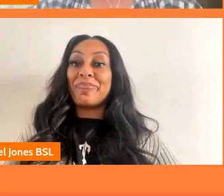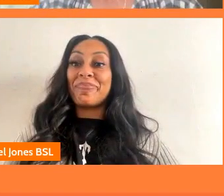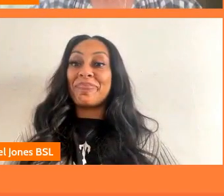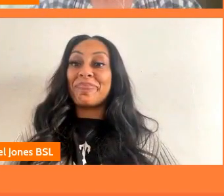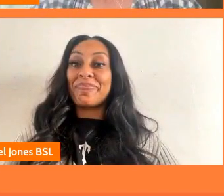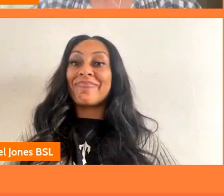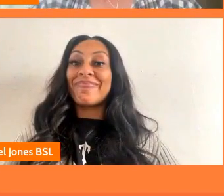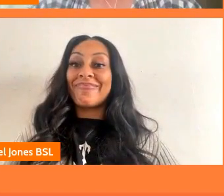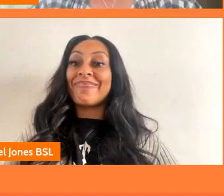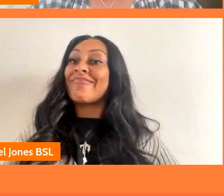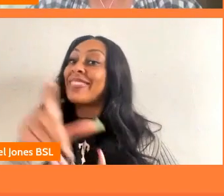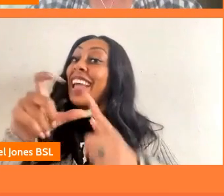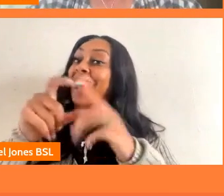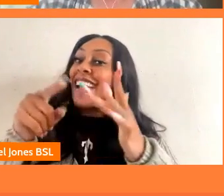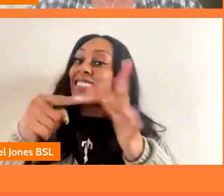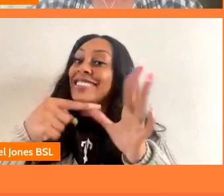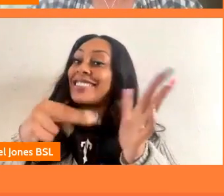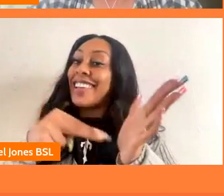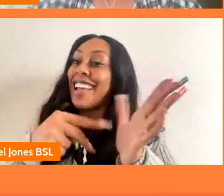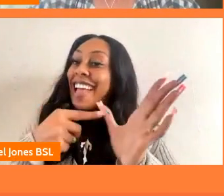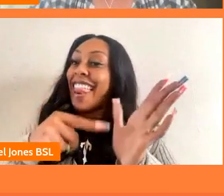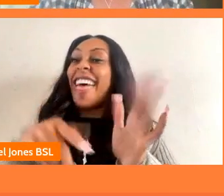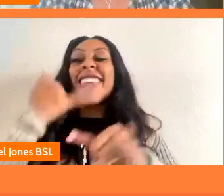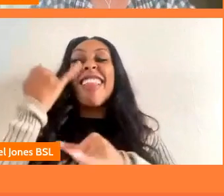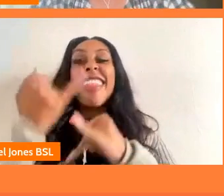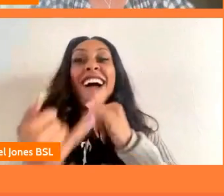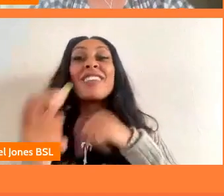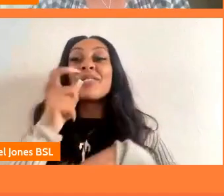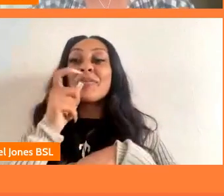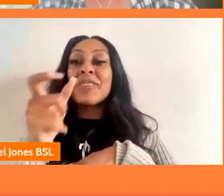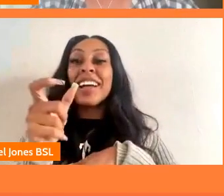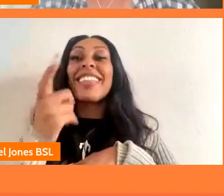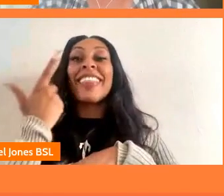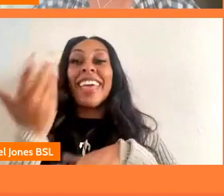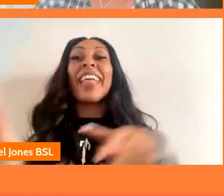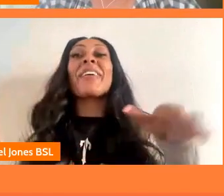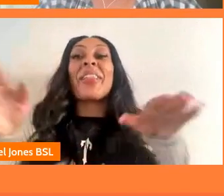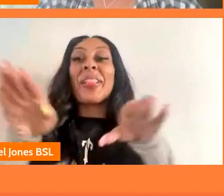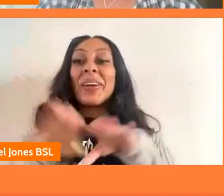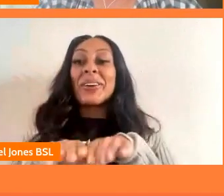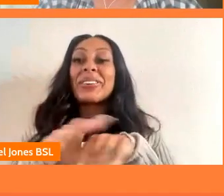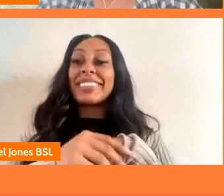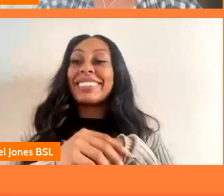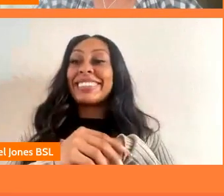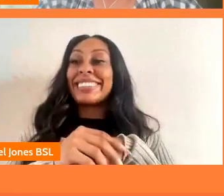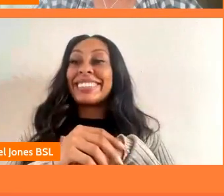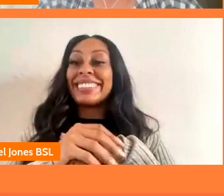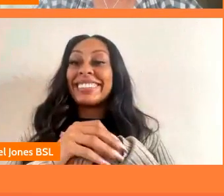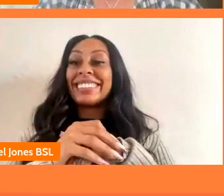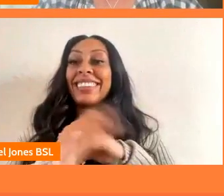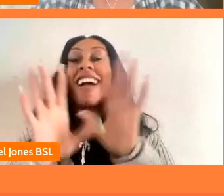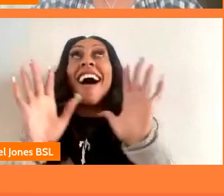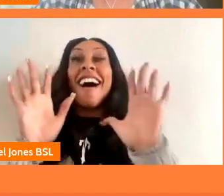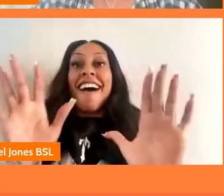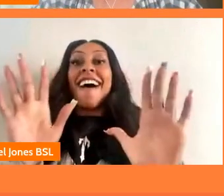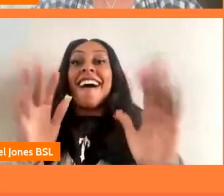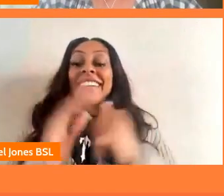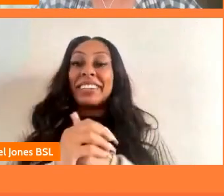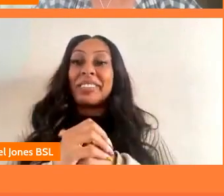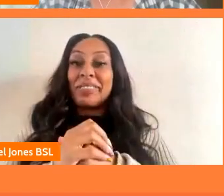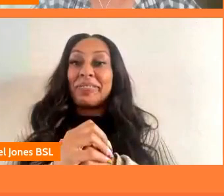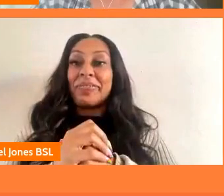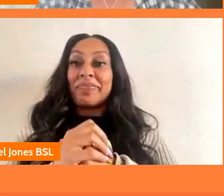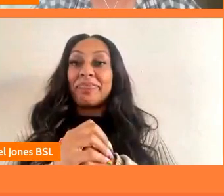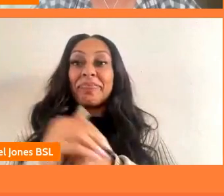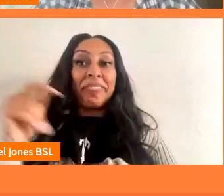diana i'm going to give you the last word on this one and then we're going to have to close but but what what's your feeling on this one gosh okay so so this